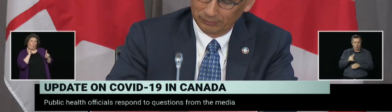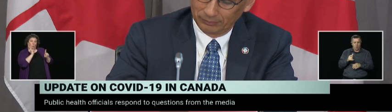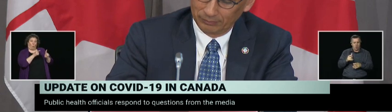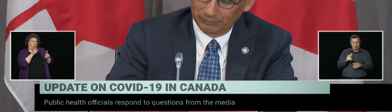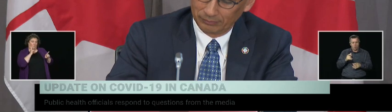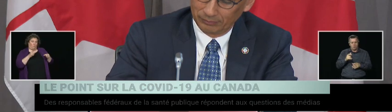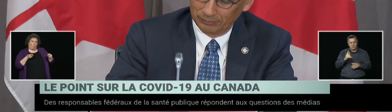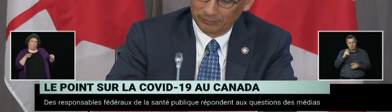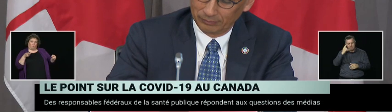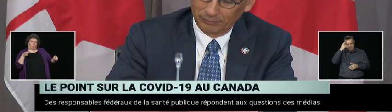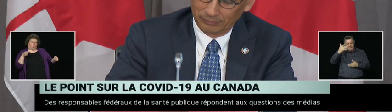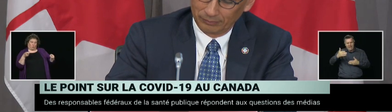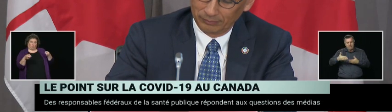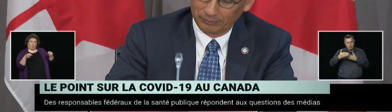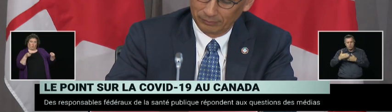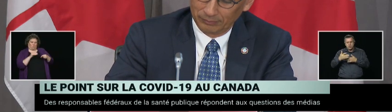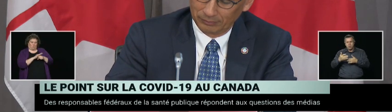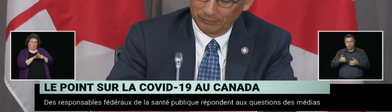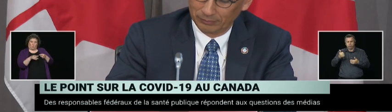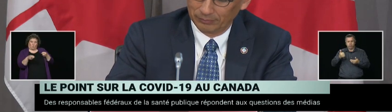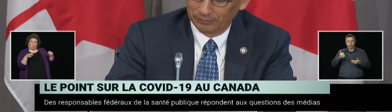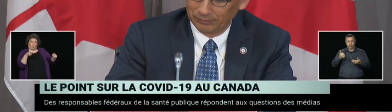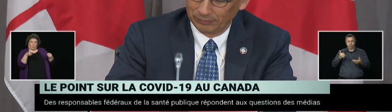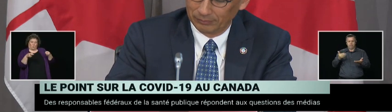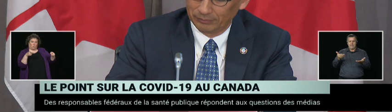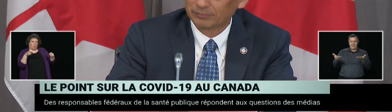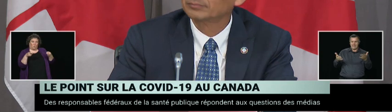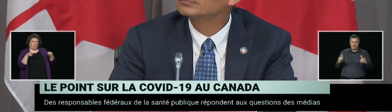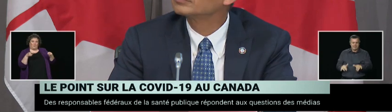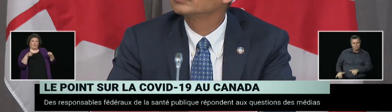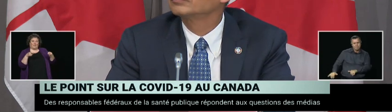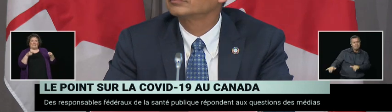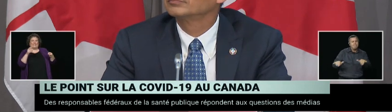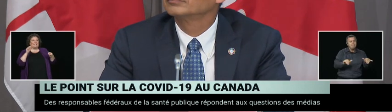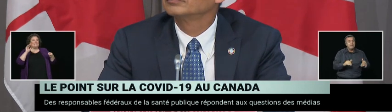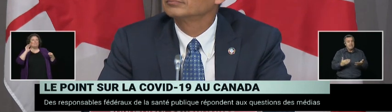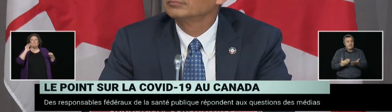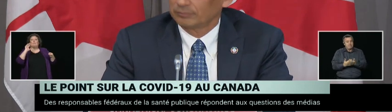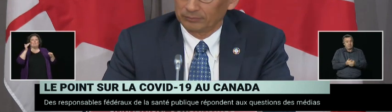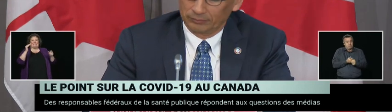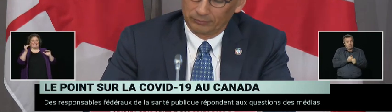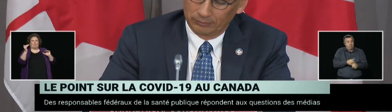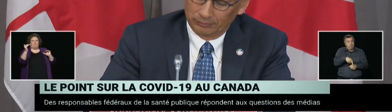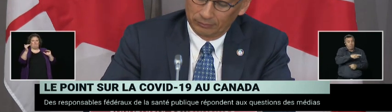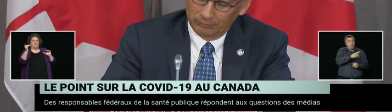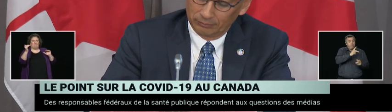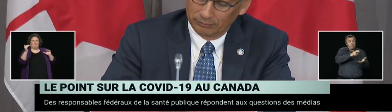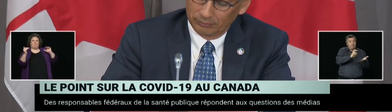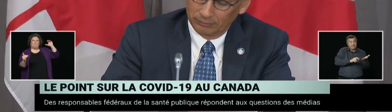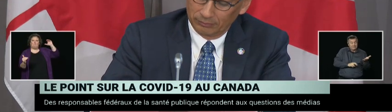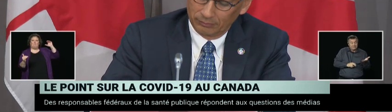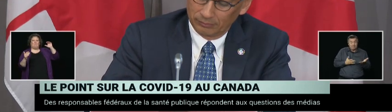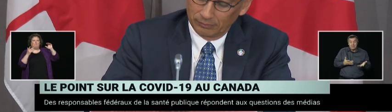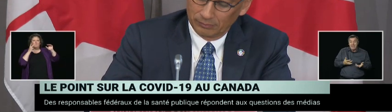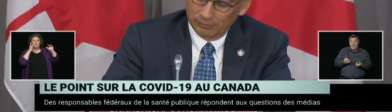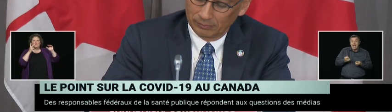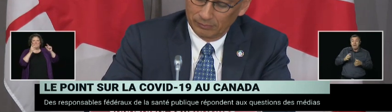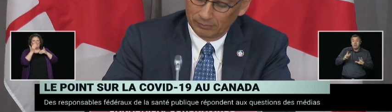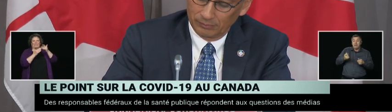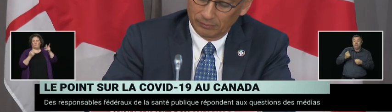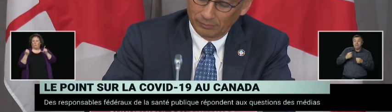-19 is having increasing inequities across the country and feel that